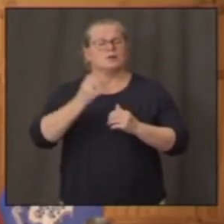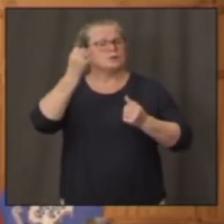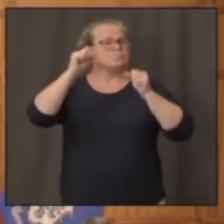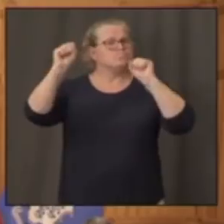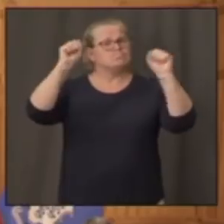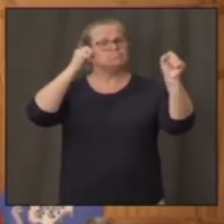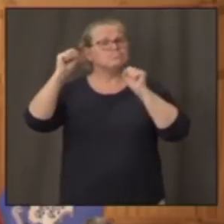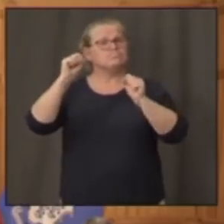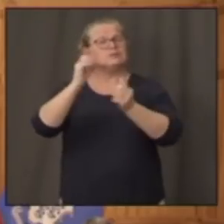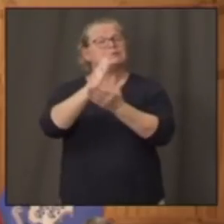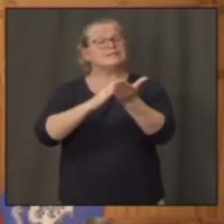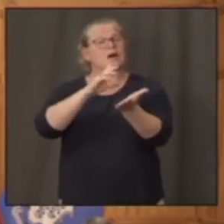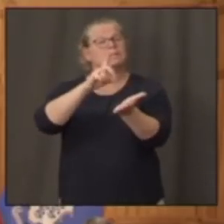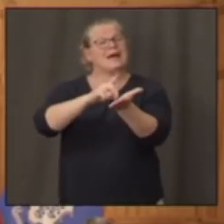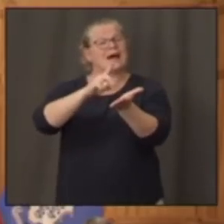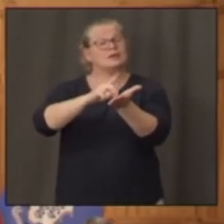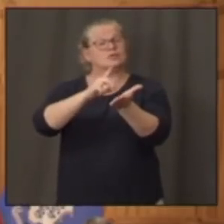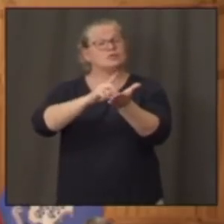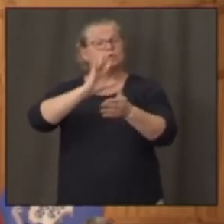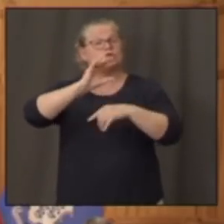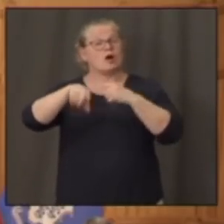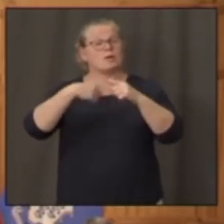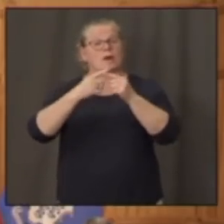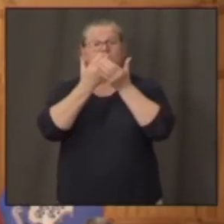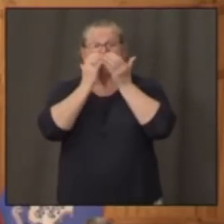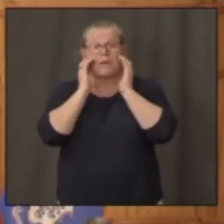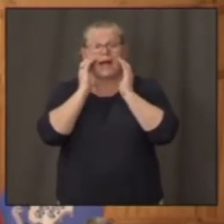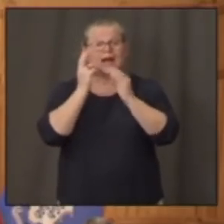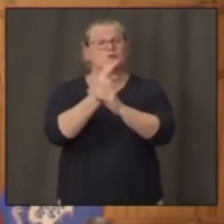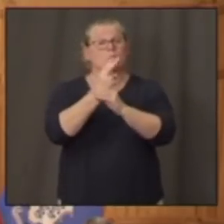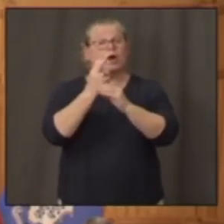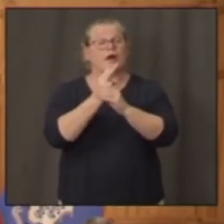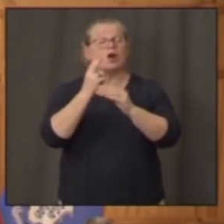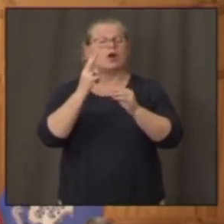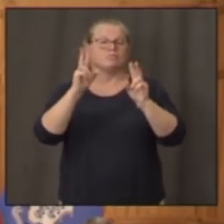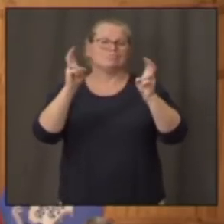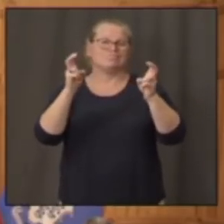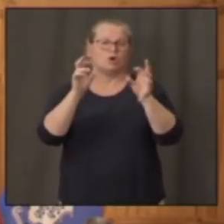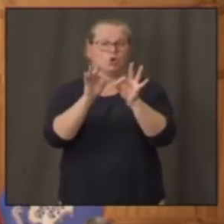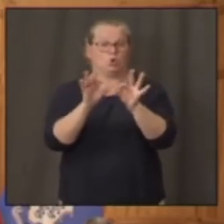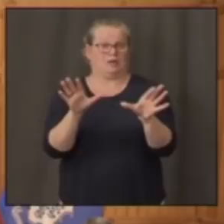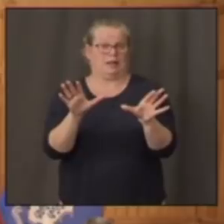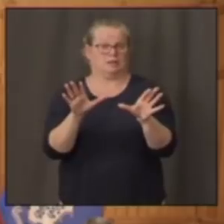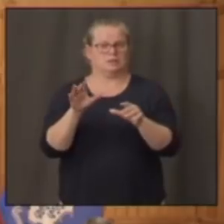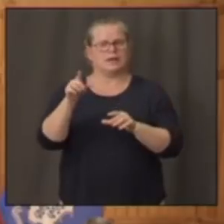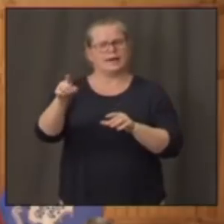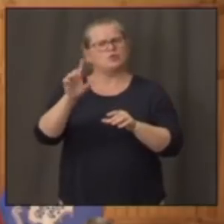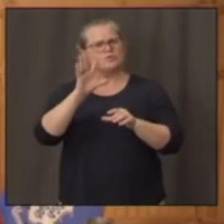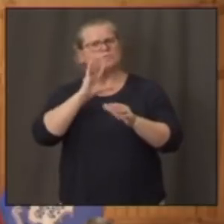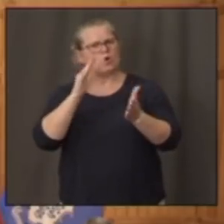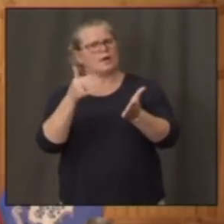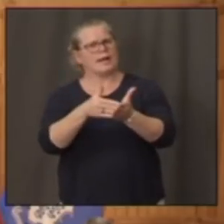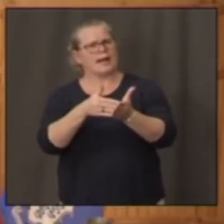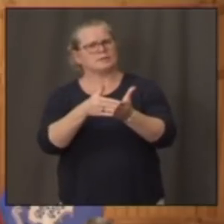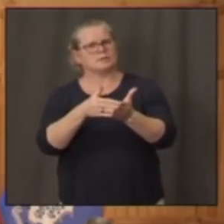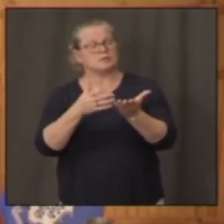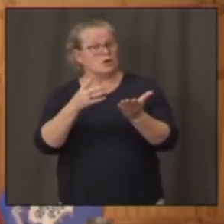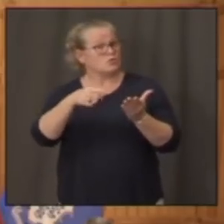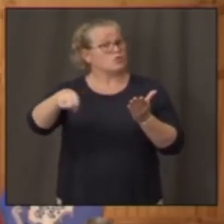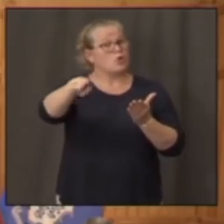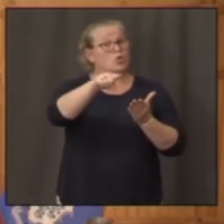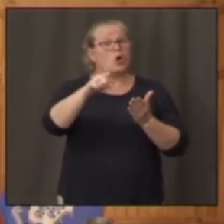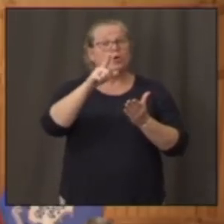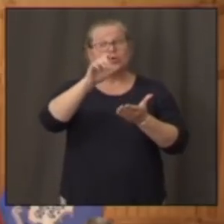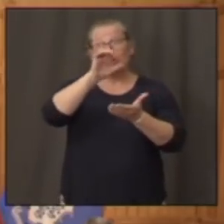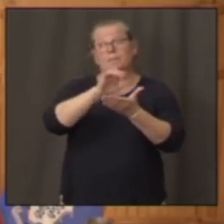points to wearing a mask is quote-unquote useless, which you've spoken out against. What's her message to those who still believe